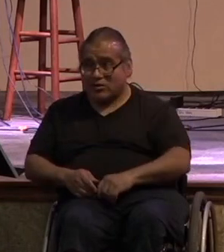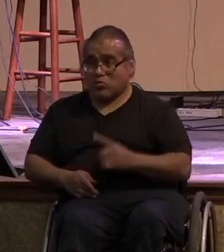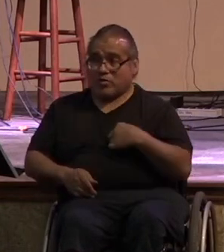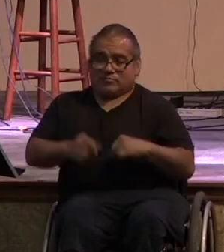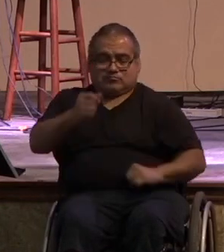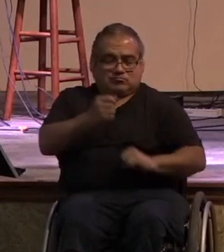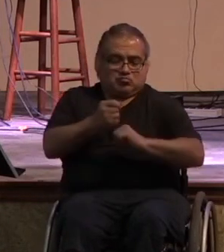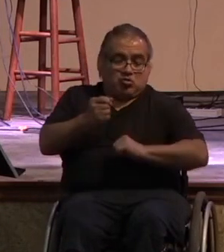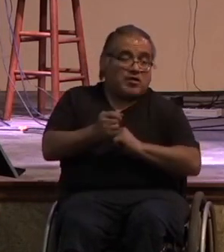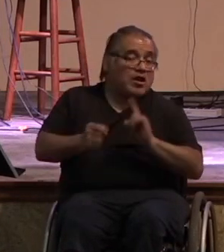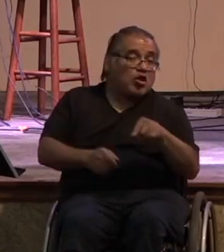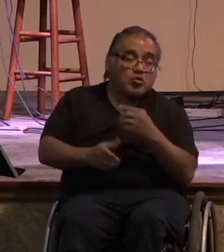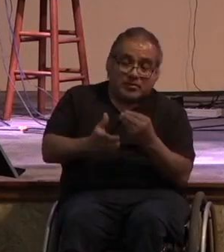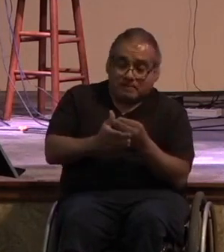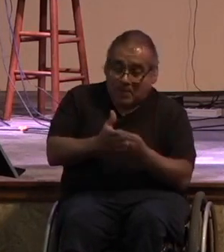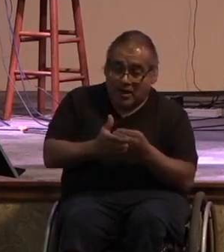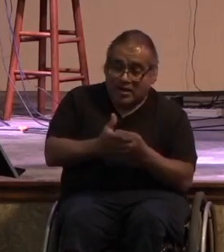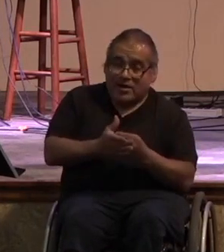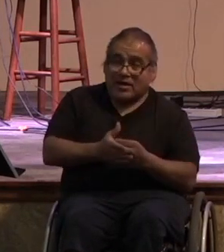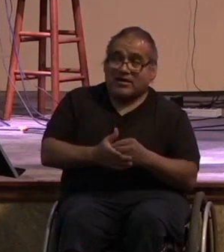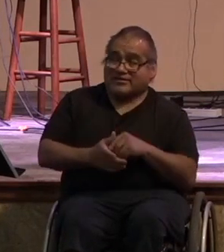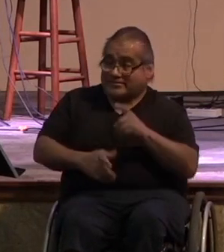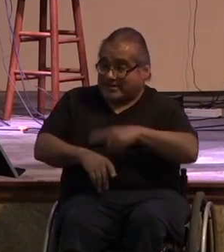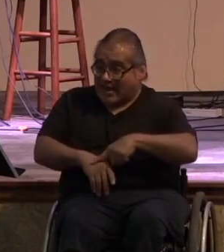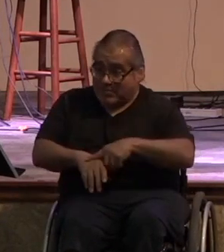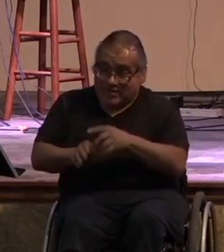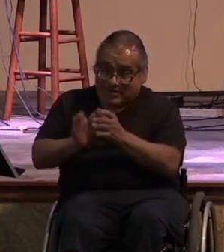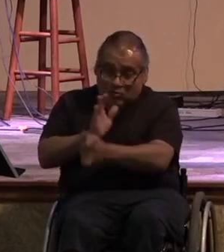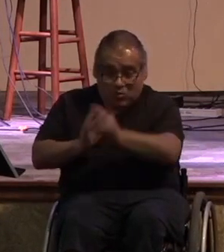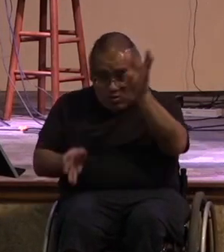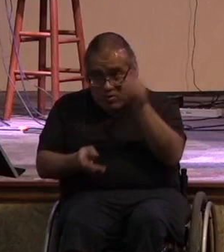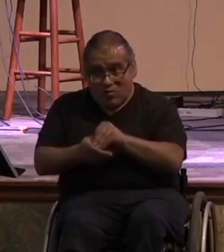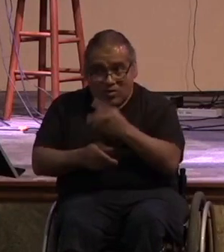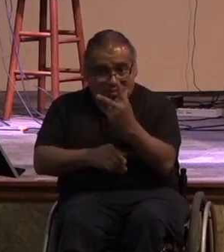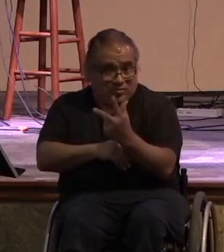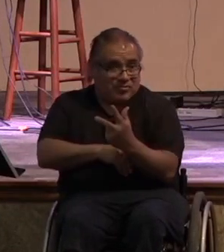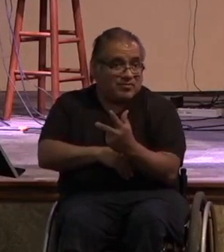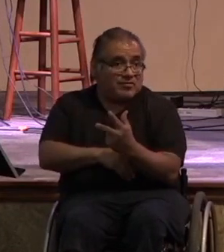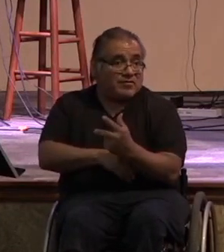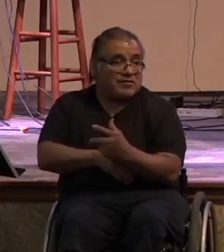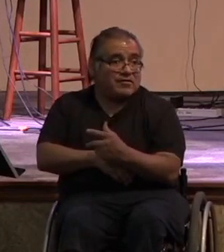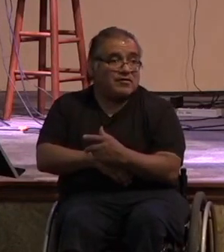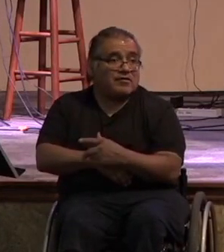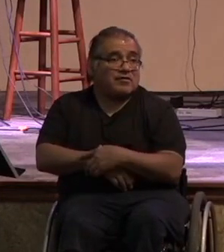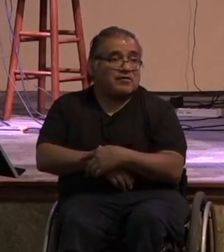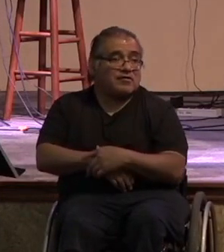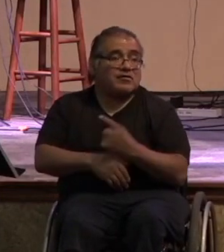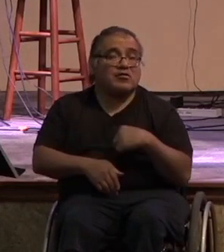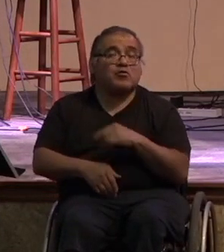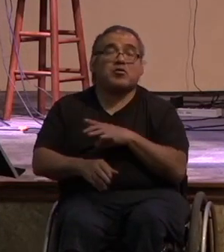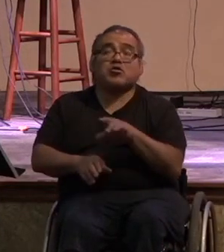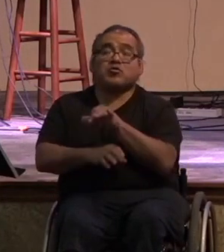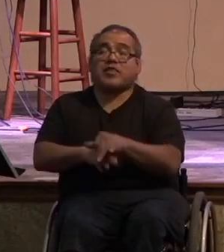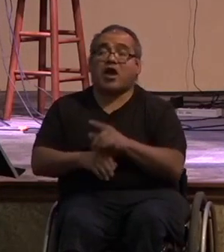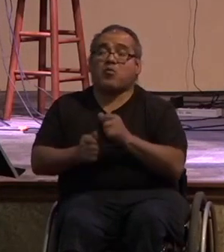support it not just with our time and our talent but our treasure also and that we will do that without